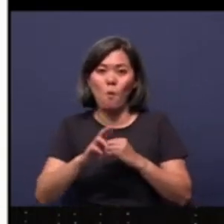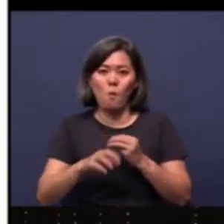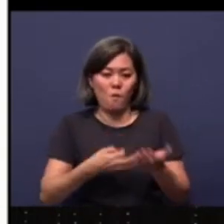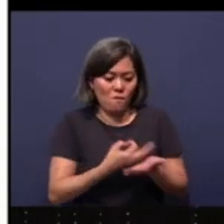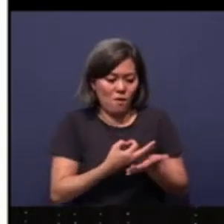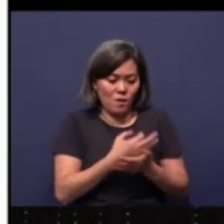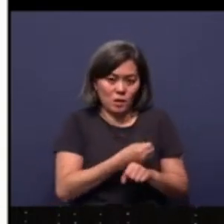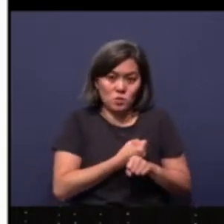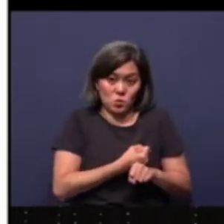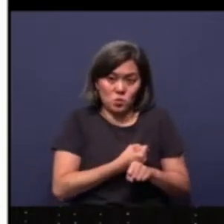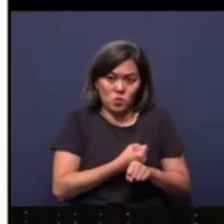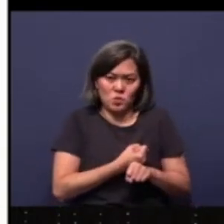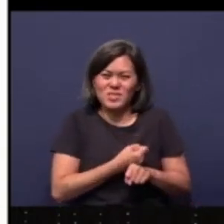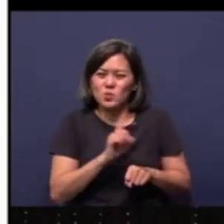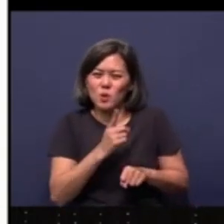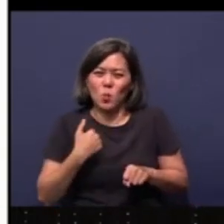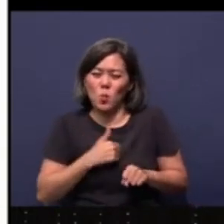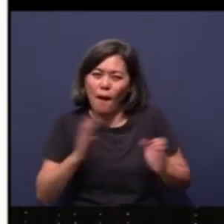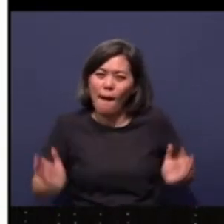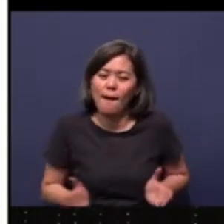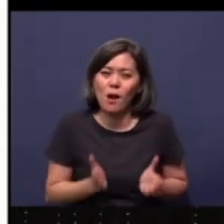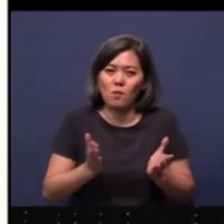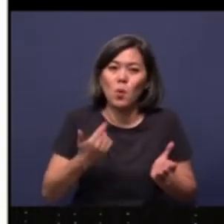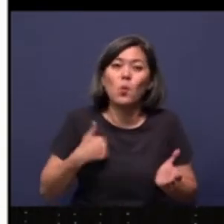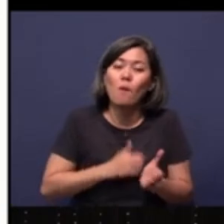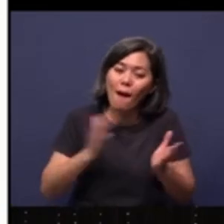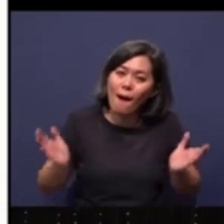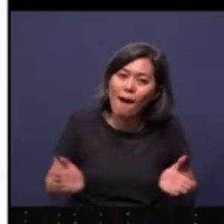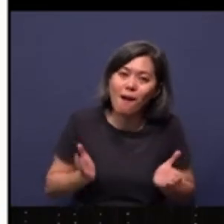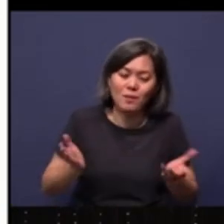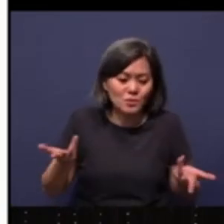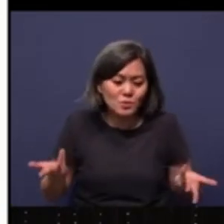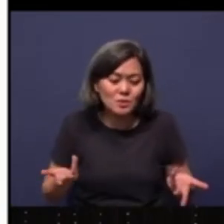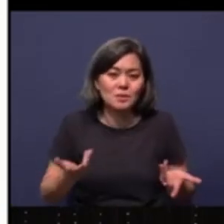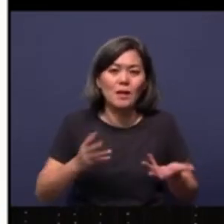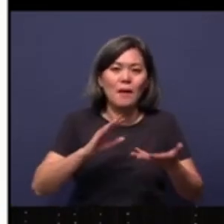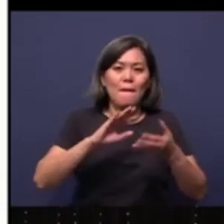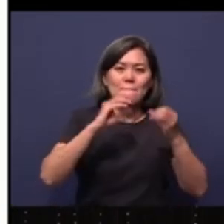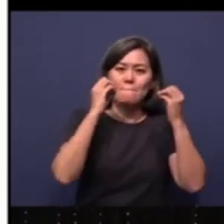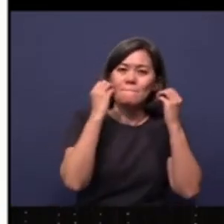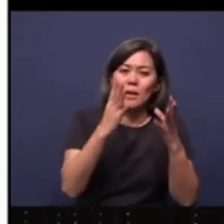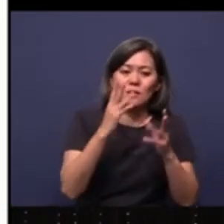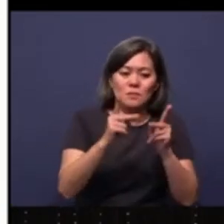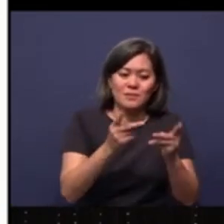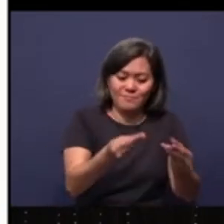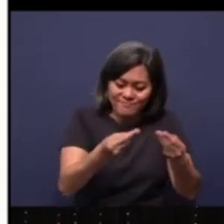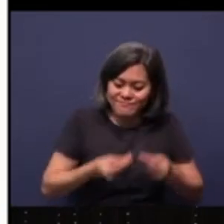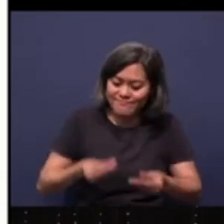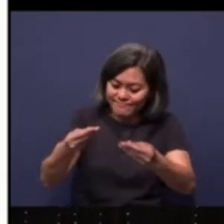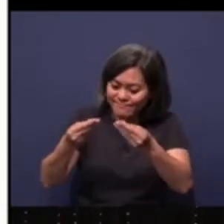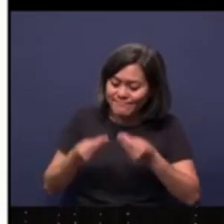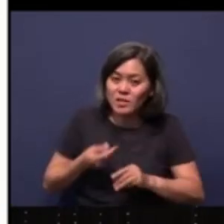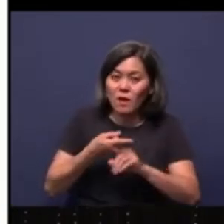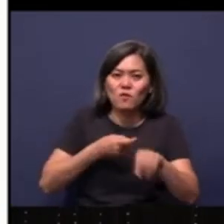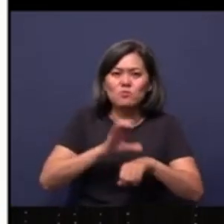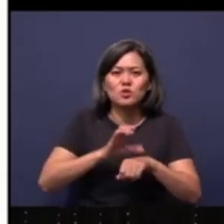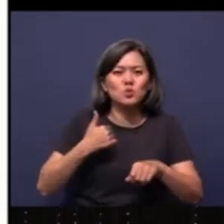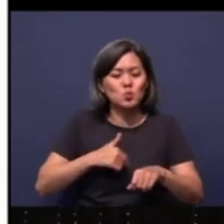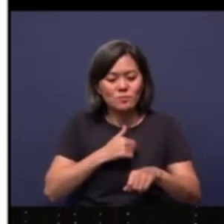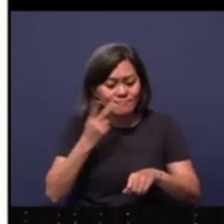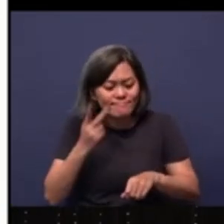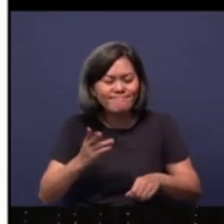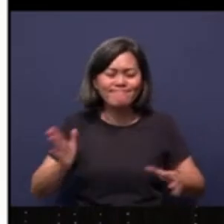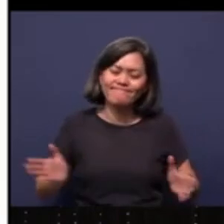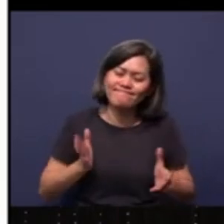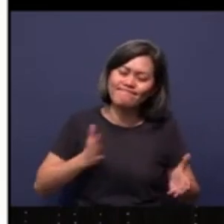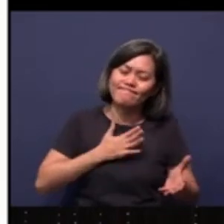And this is where we encourage, we are encouraged by the number of givings that has come from our church and